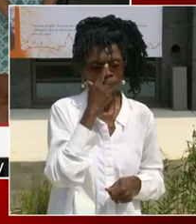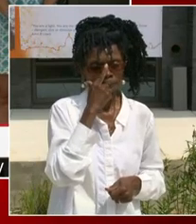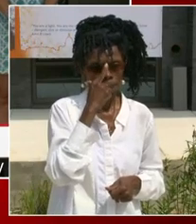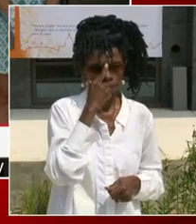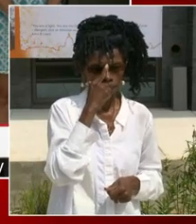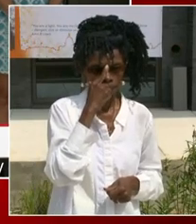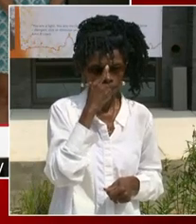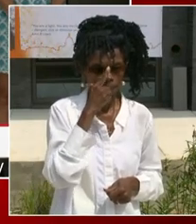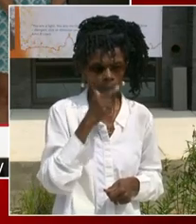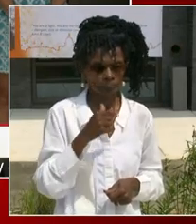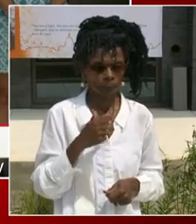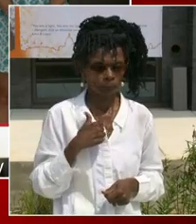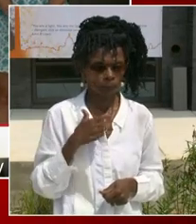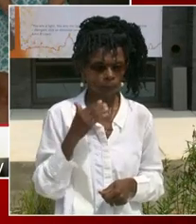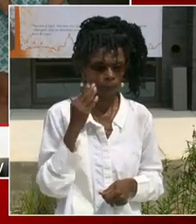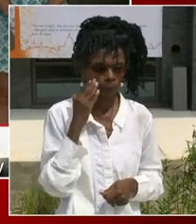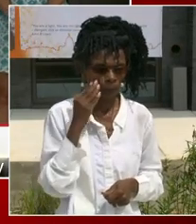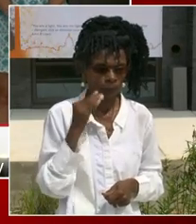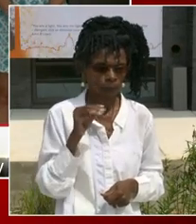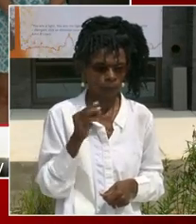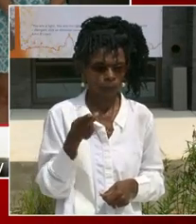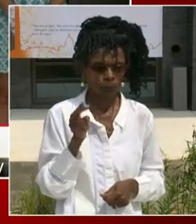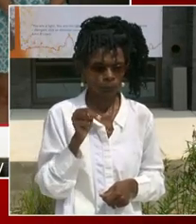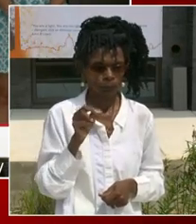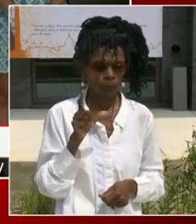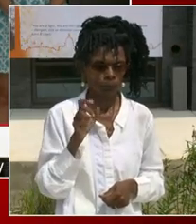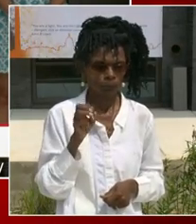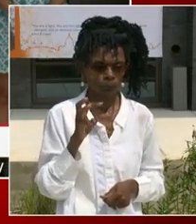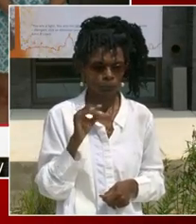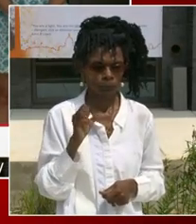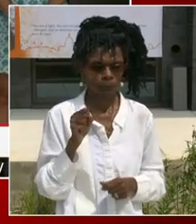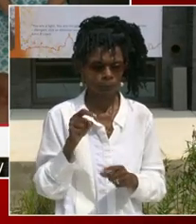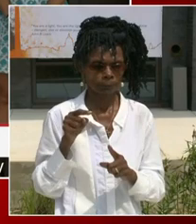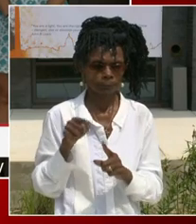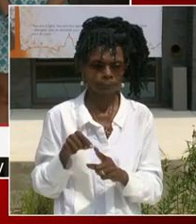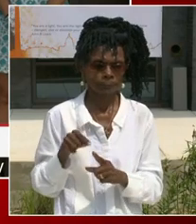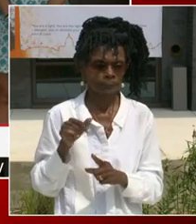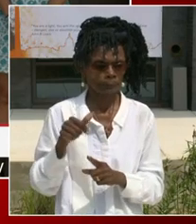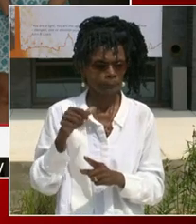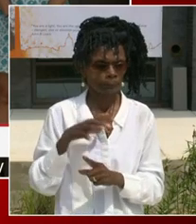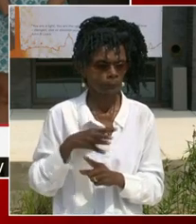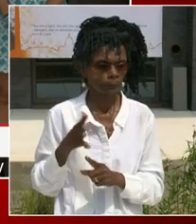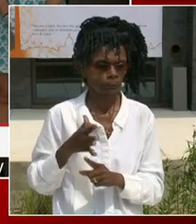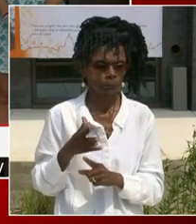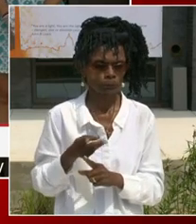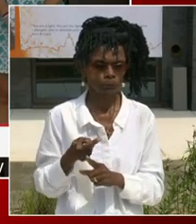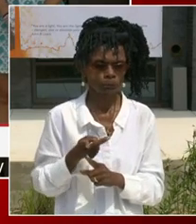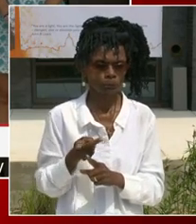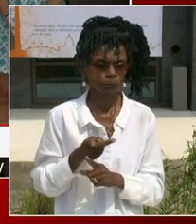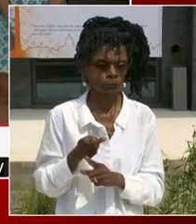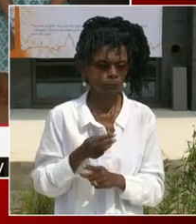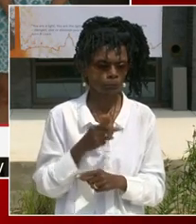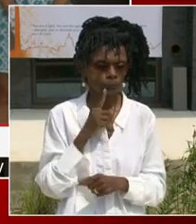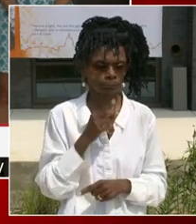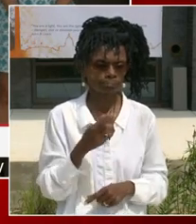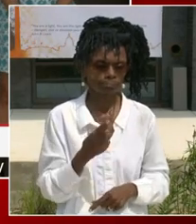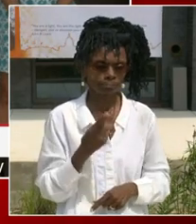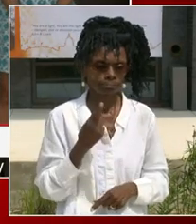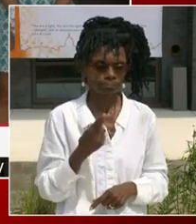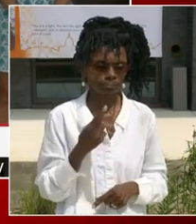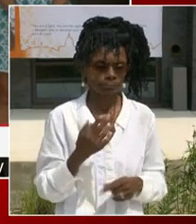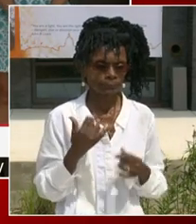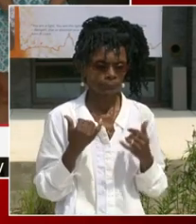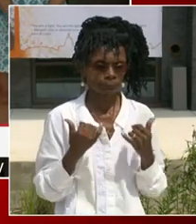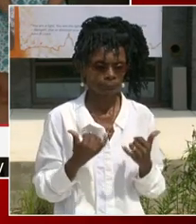so faithful to the congressman. And it's so fitting that he is here to speak for the